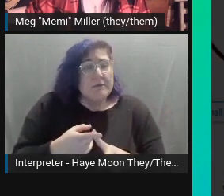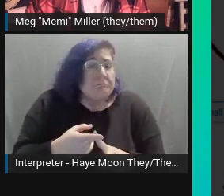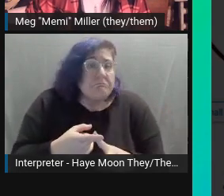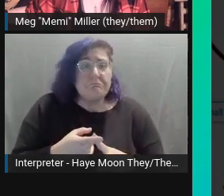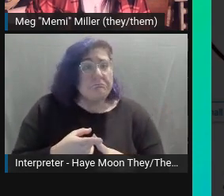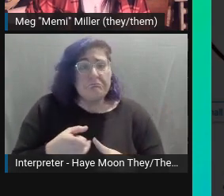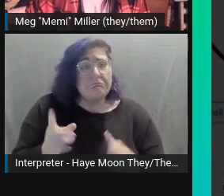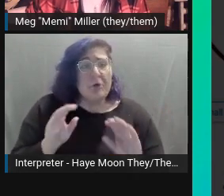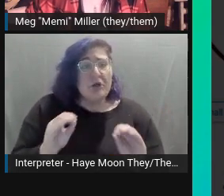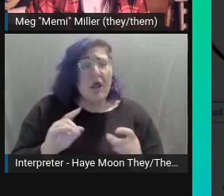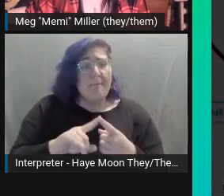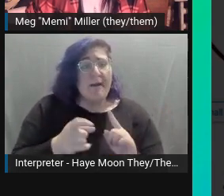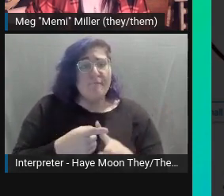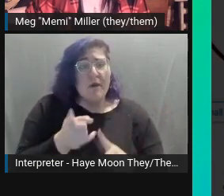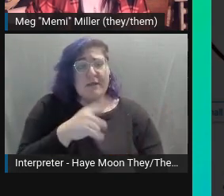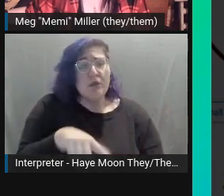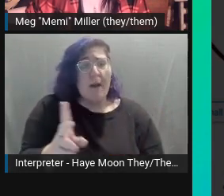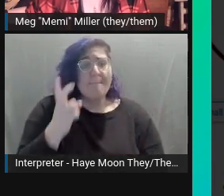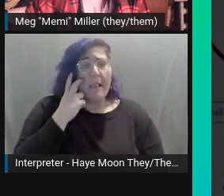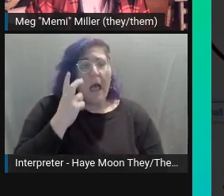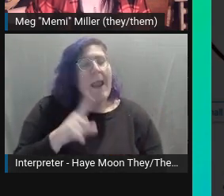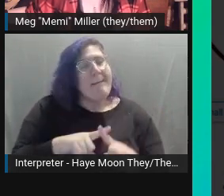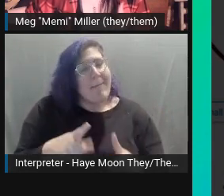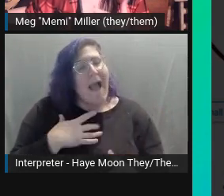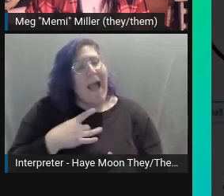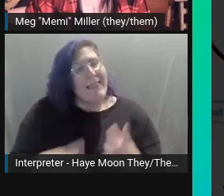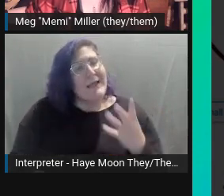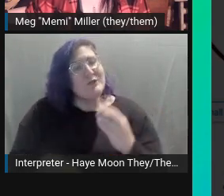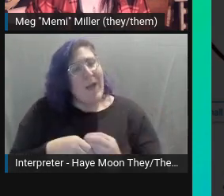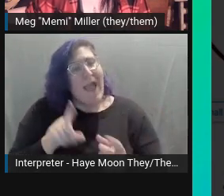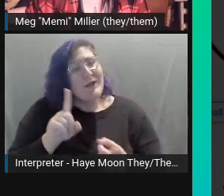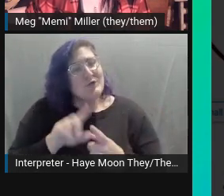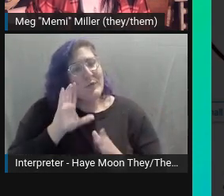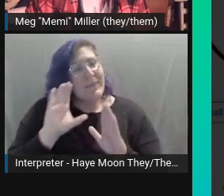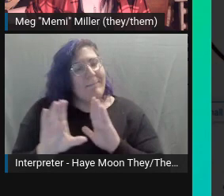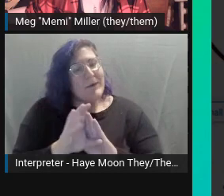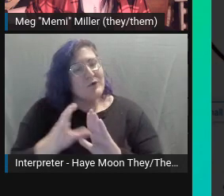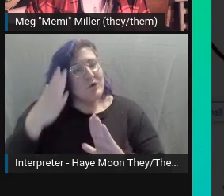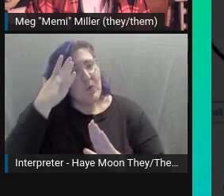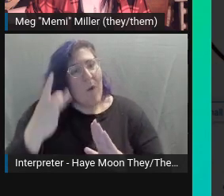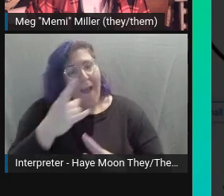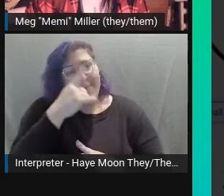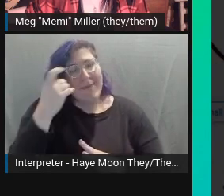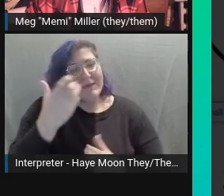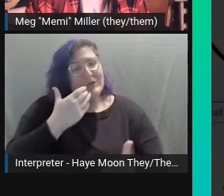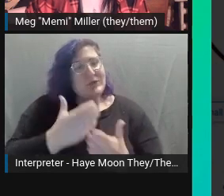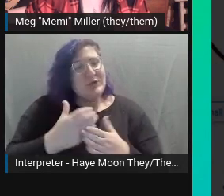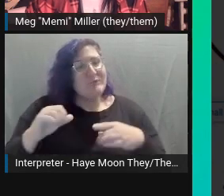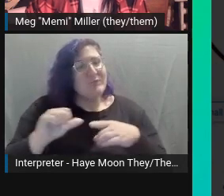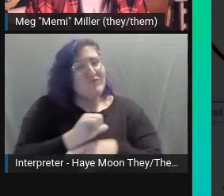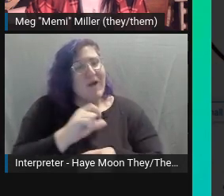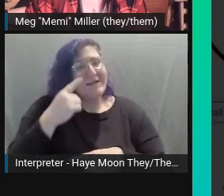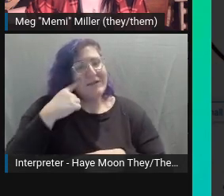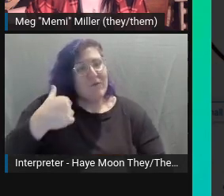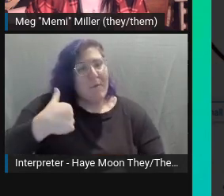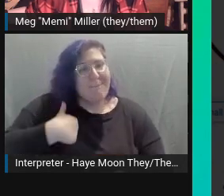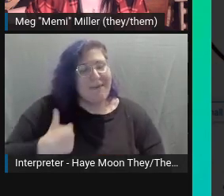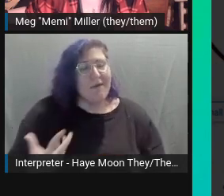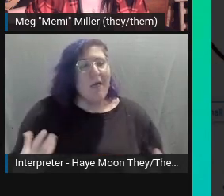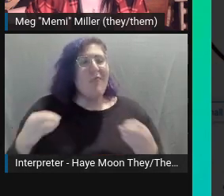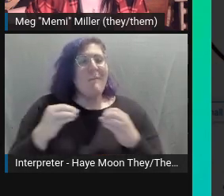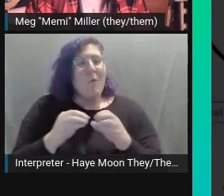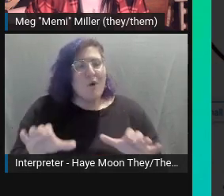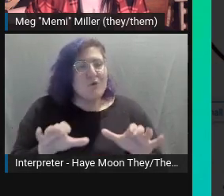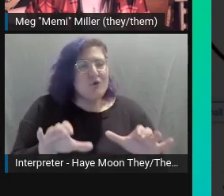still like adding alt text to my images because it's good practice. The more you do something, the more second nature it becomes, and soon the simple act of adding